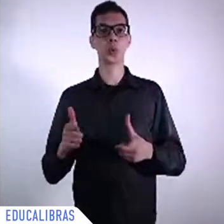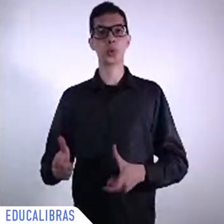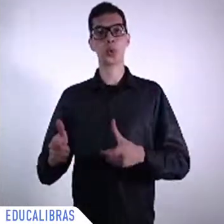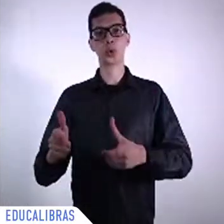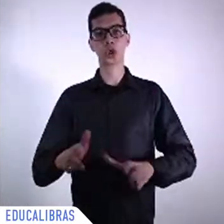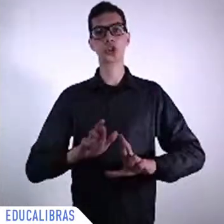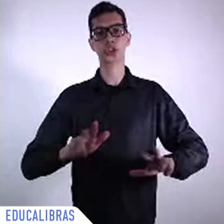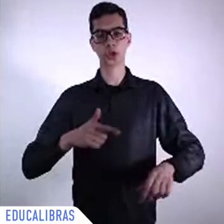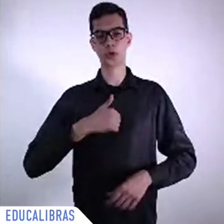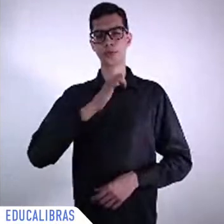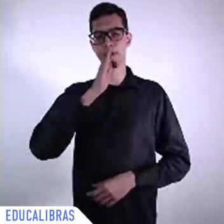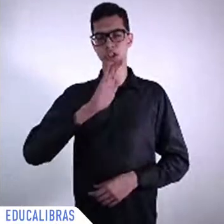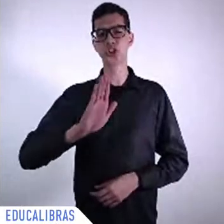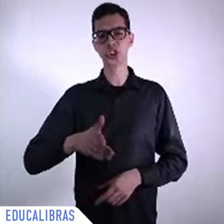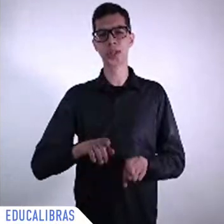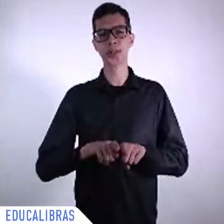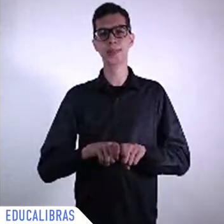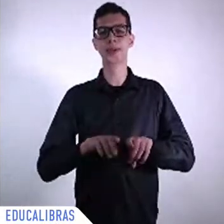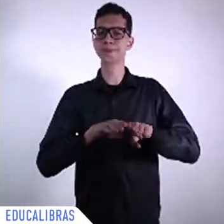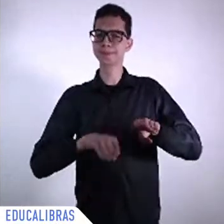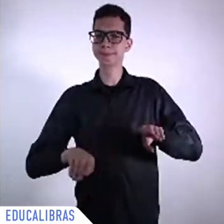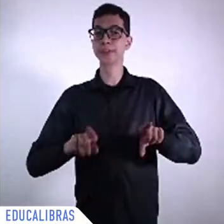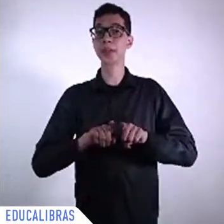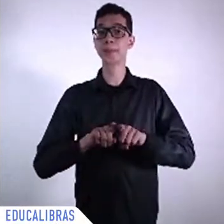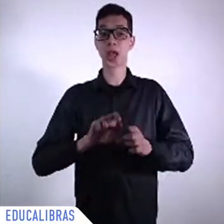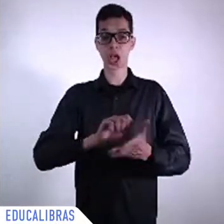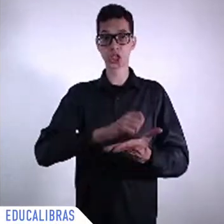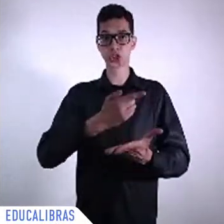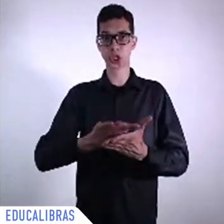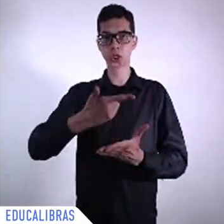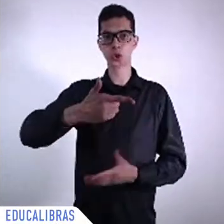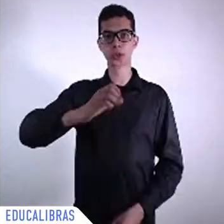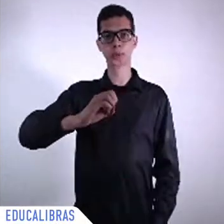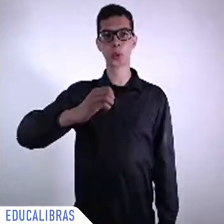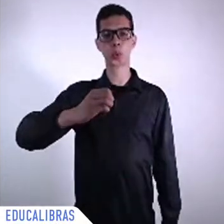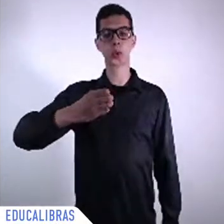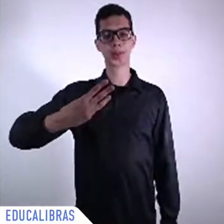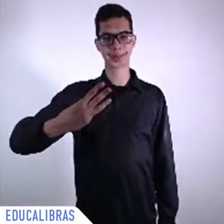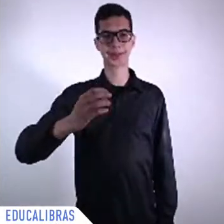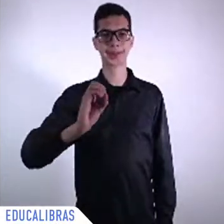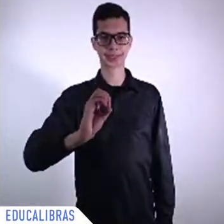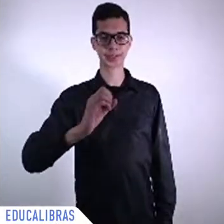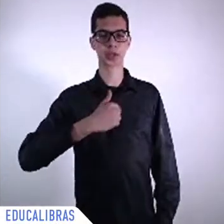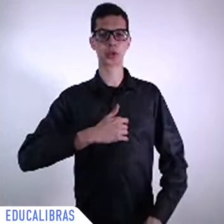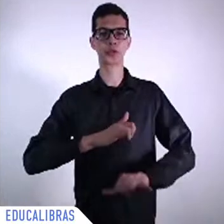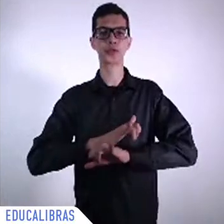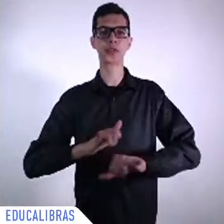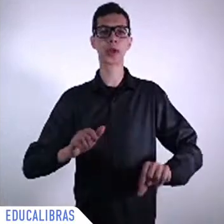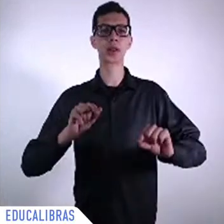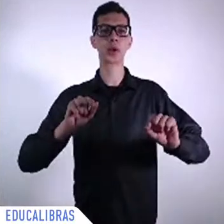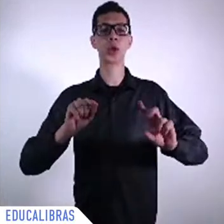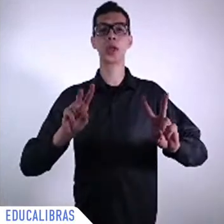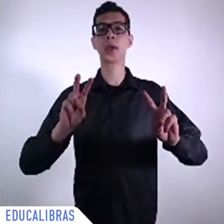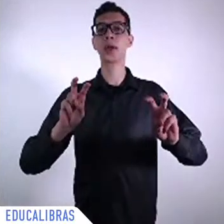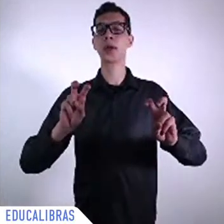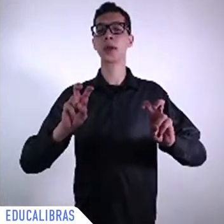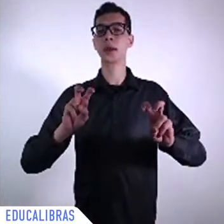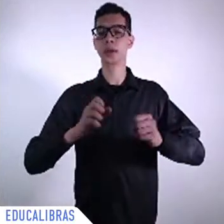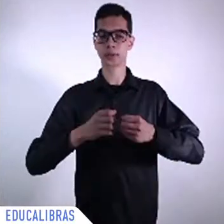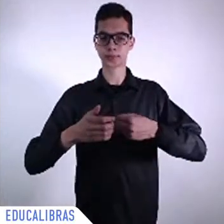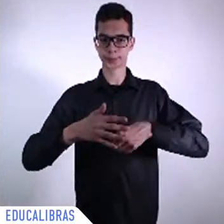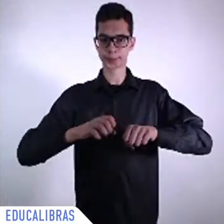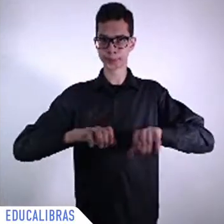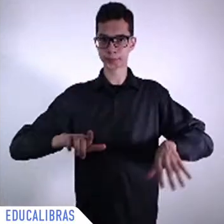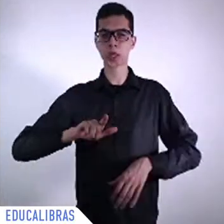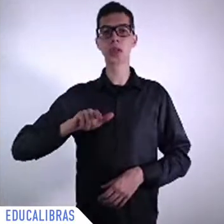-pandemic order and I want to mention the multilateralism because in order for multilateralism to be really effective, it must be based